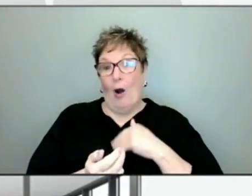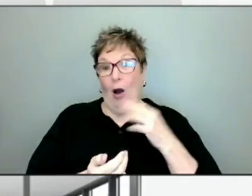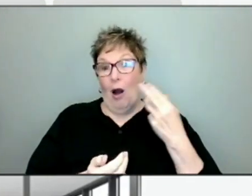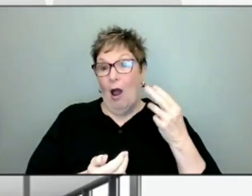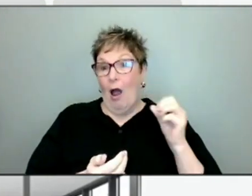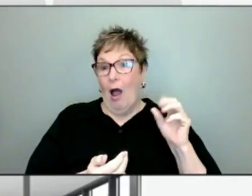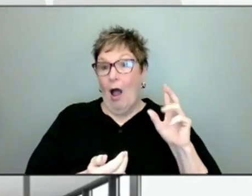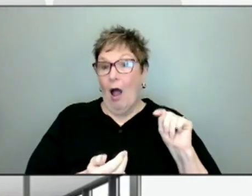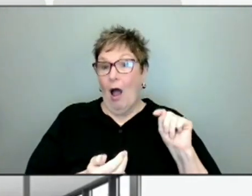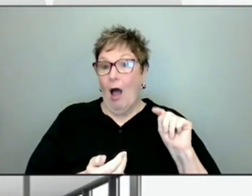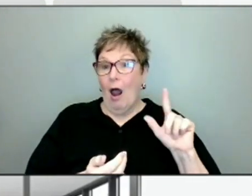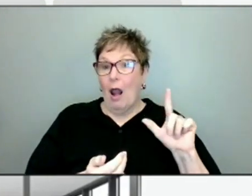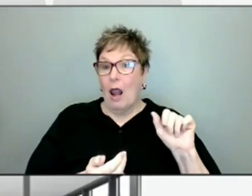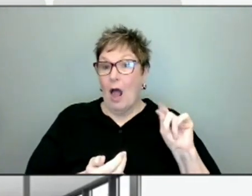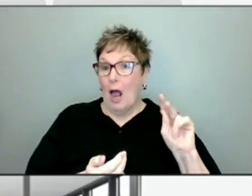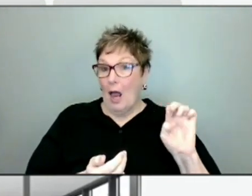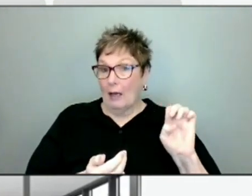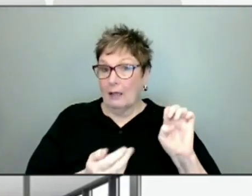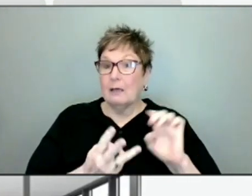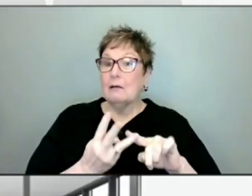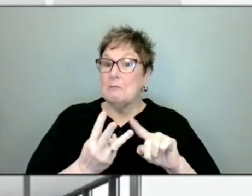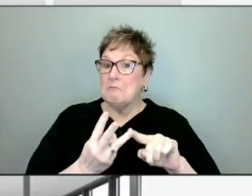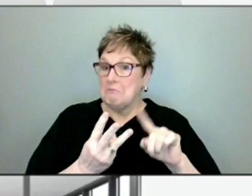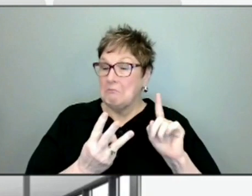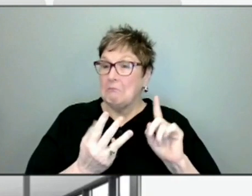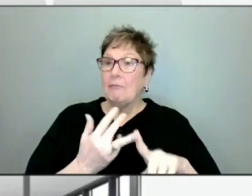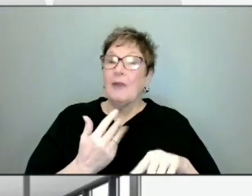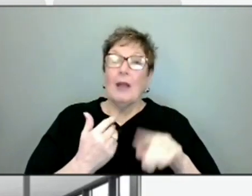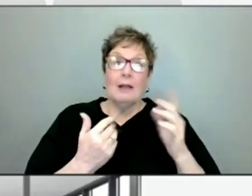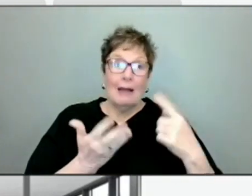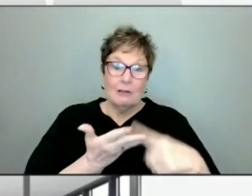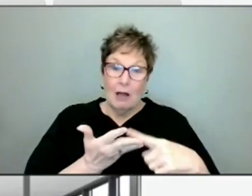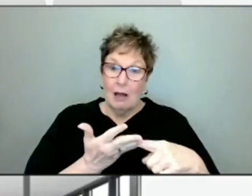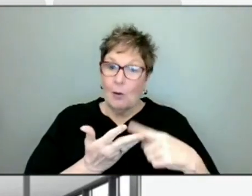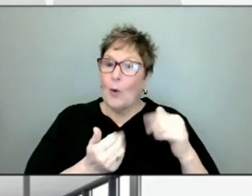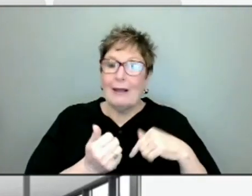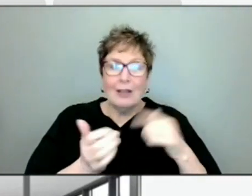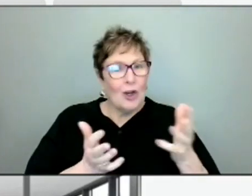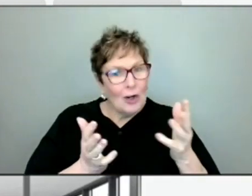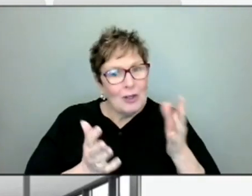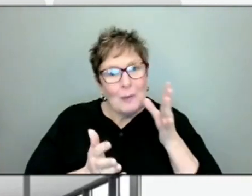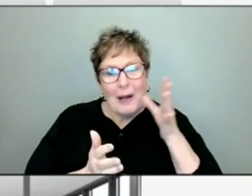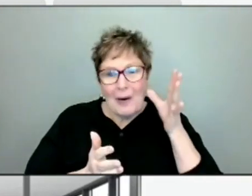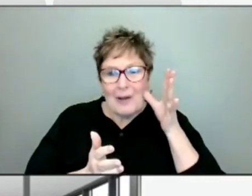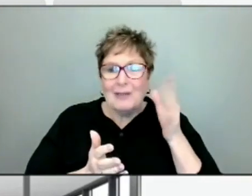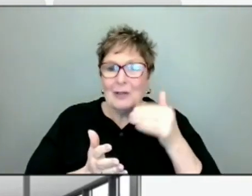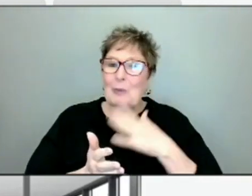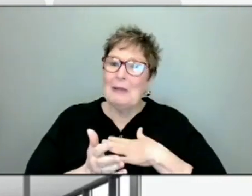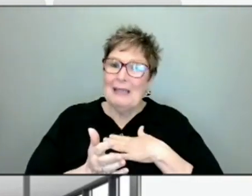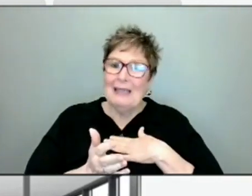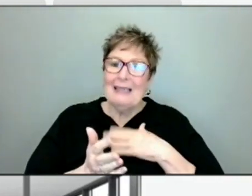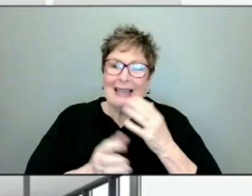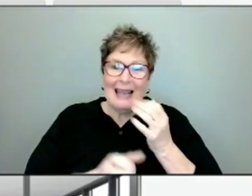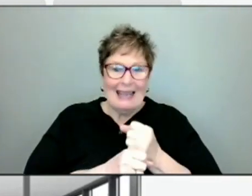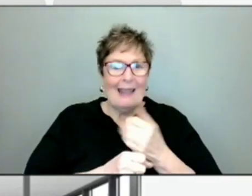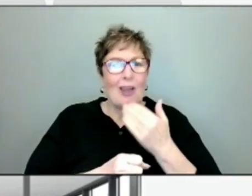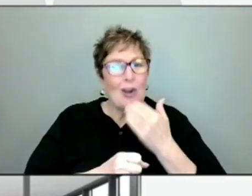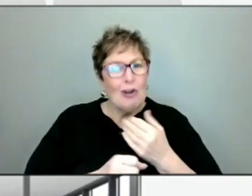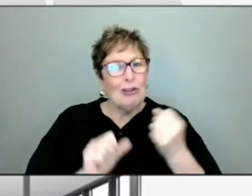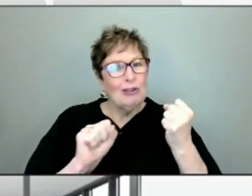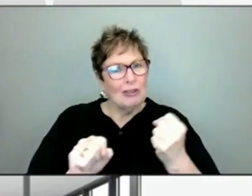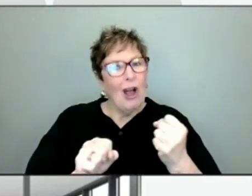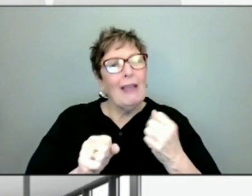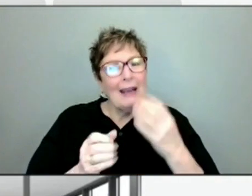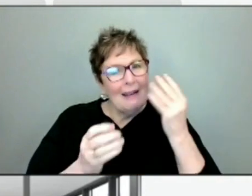conversations about this. You know, we strongly encourage parents to seek out that good, solid information